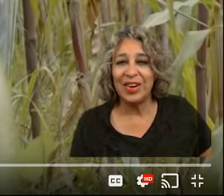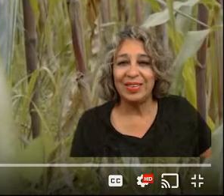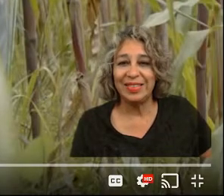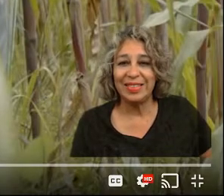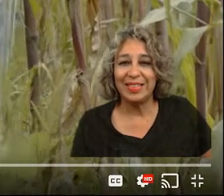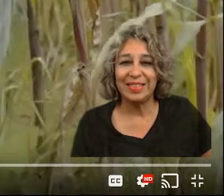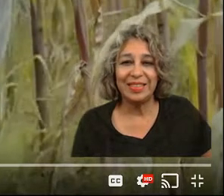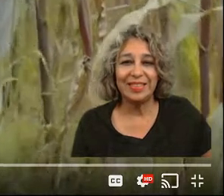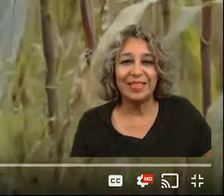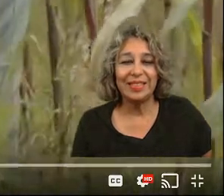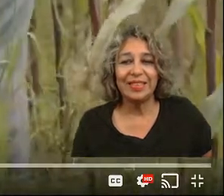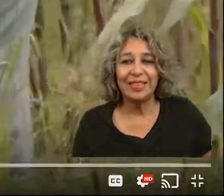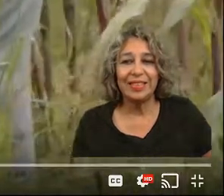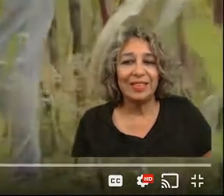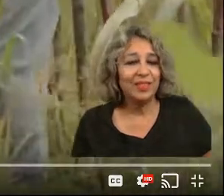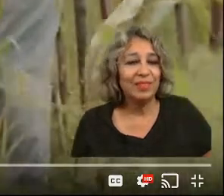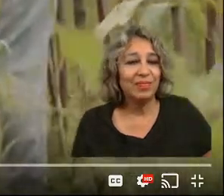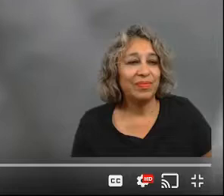here it goes